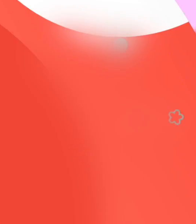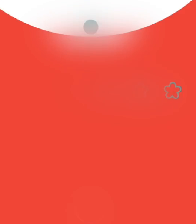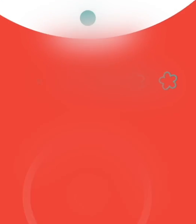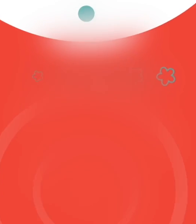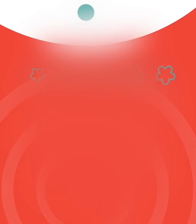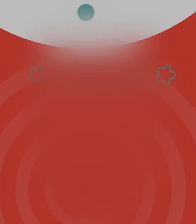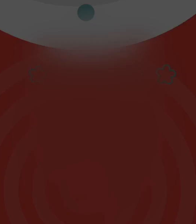it's